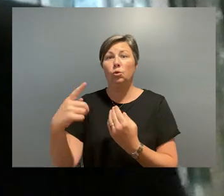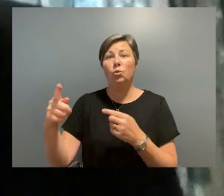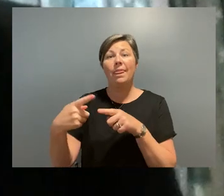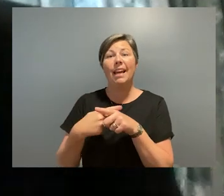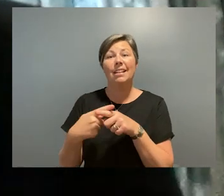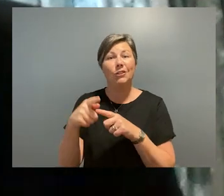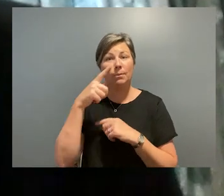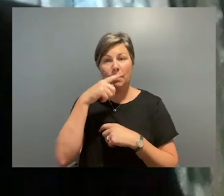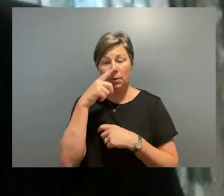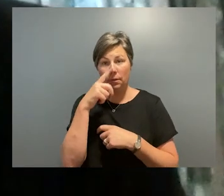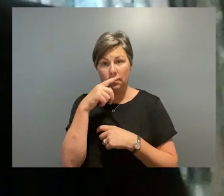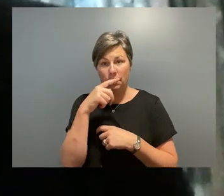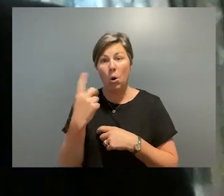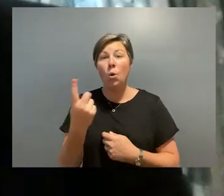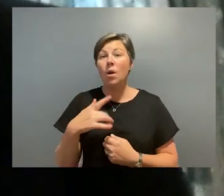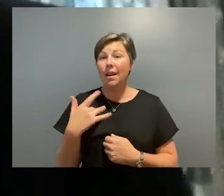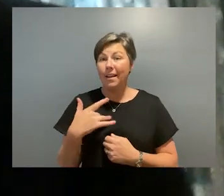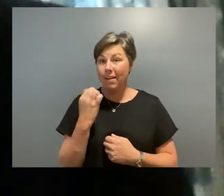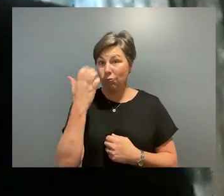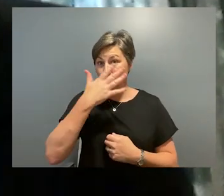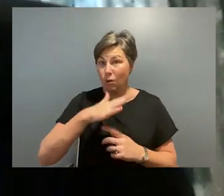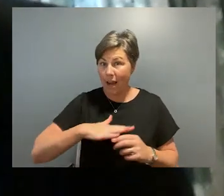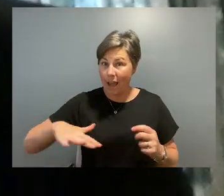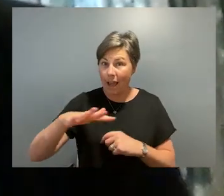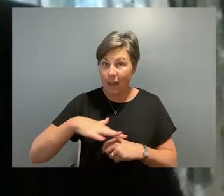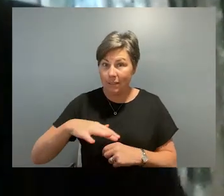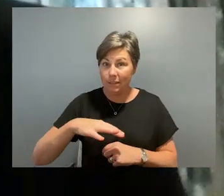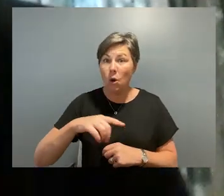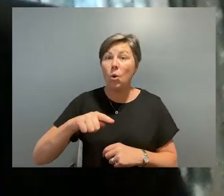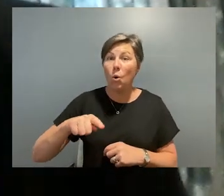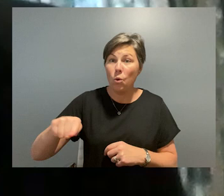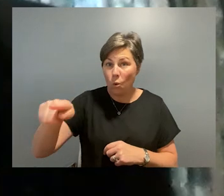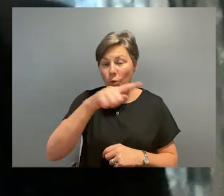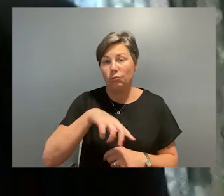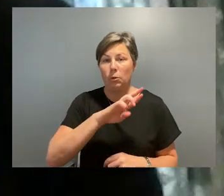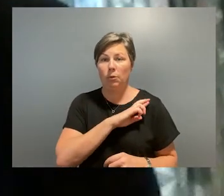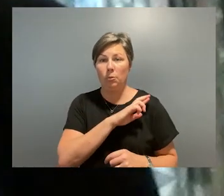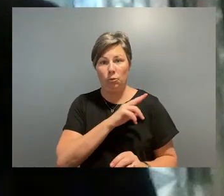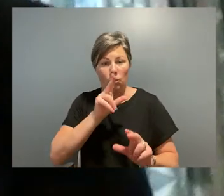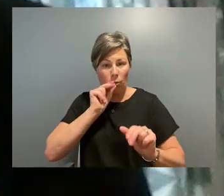extend that responsibility to everyone that lives on Aboriginal land, which is all of Australia.